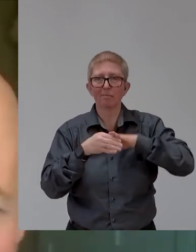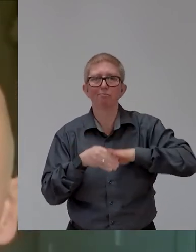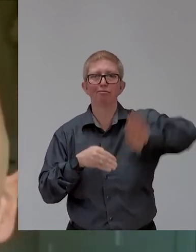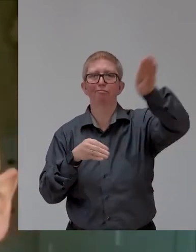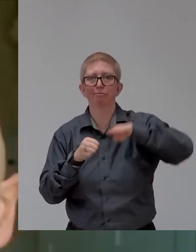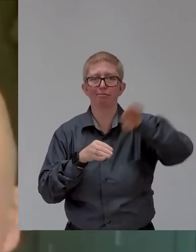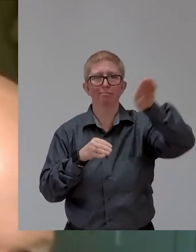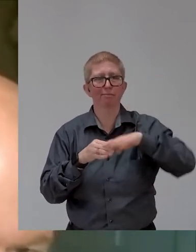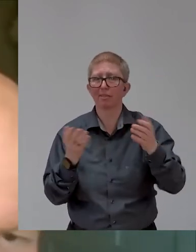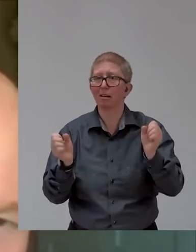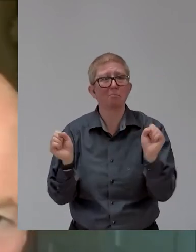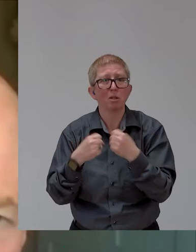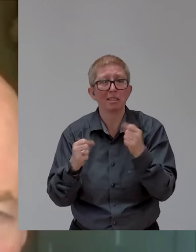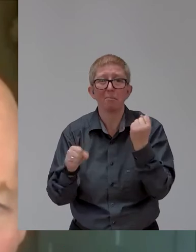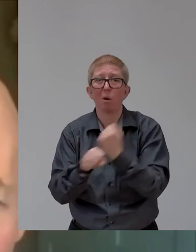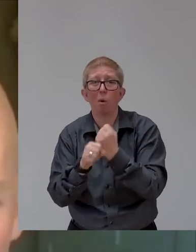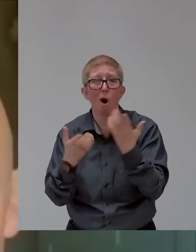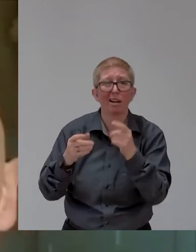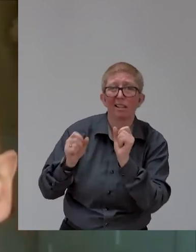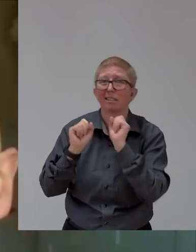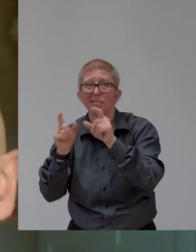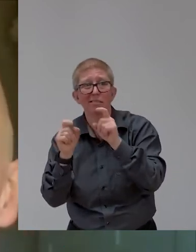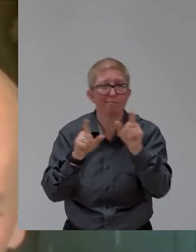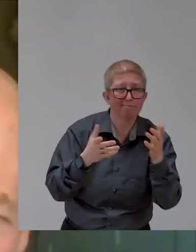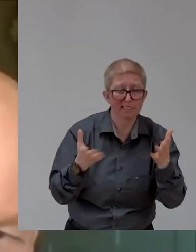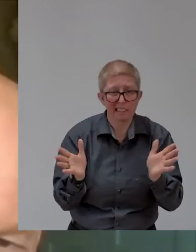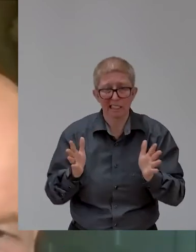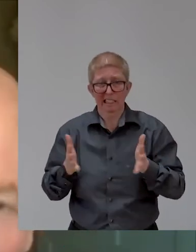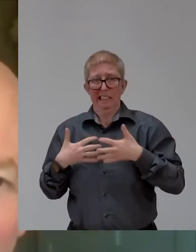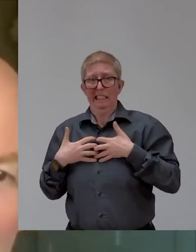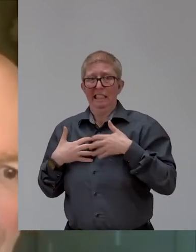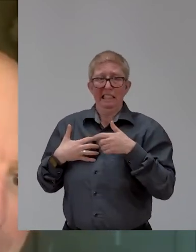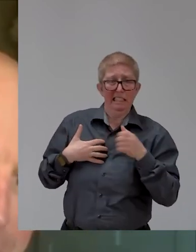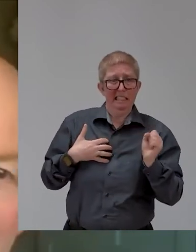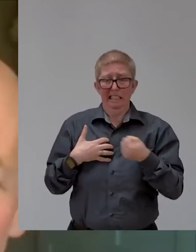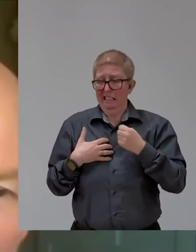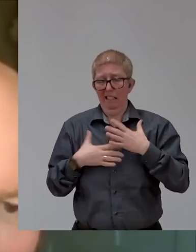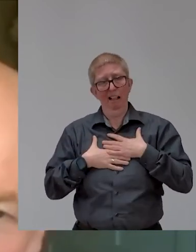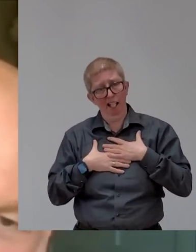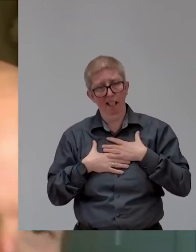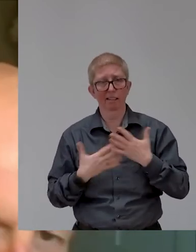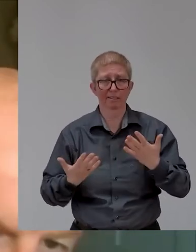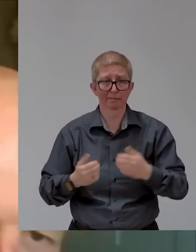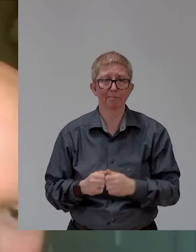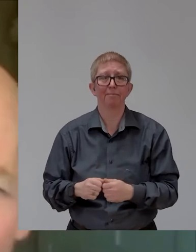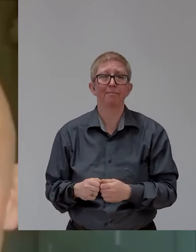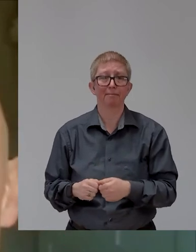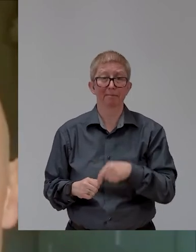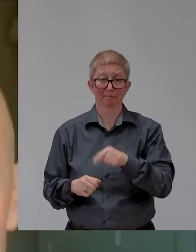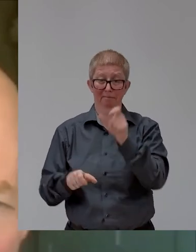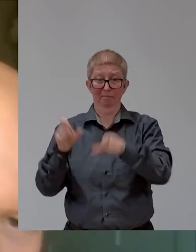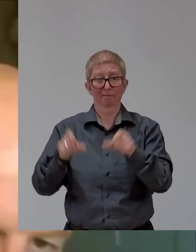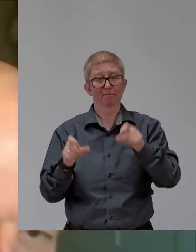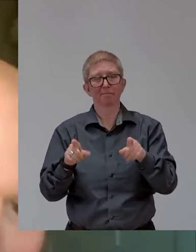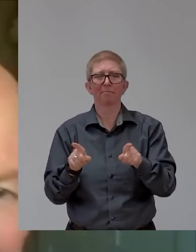needed as anybody else so that they can, they can feel pulled out of their, off the sofa, you know, where